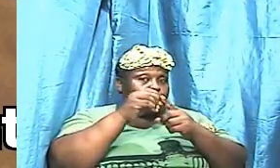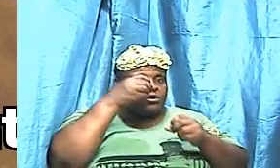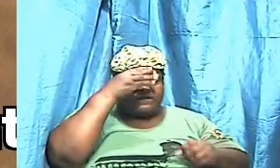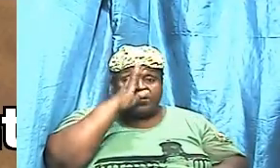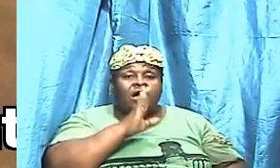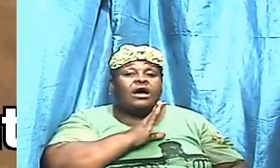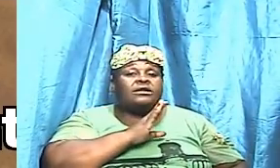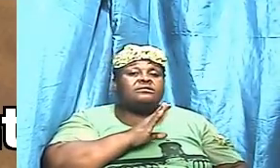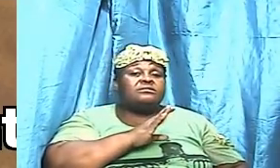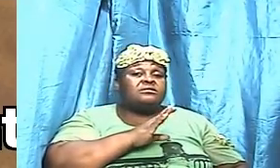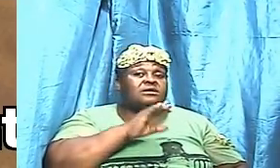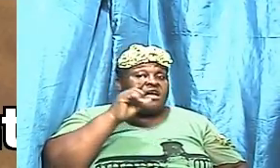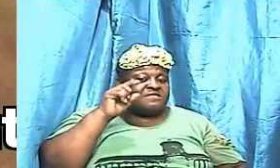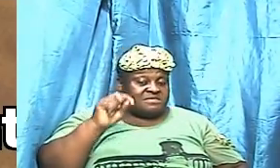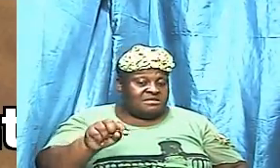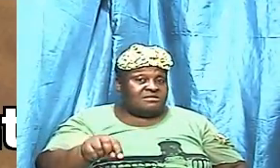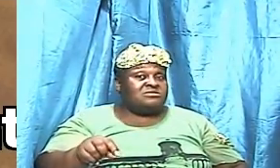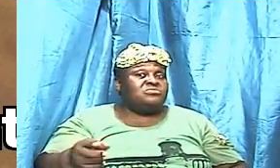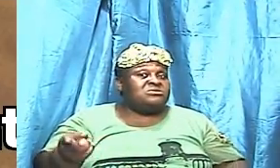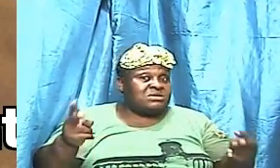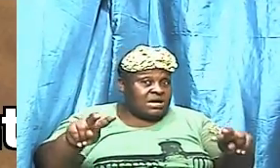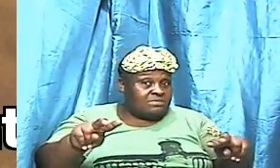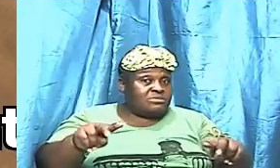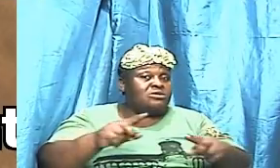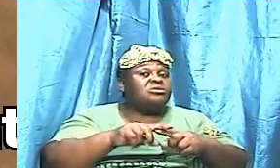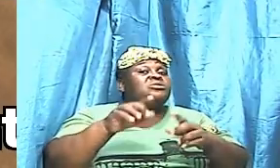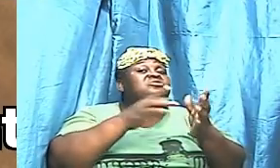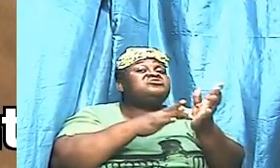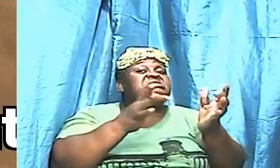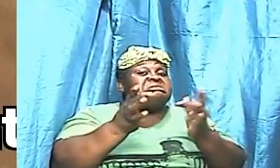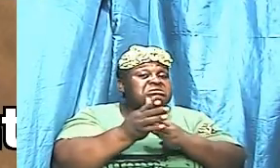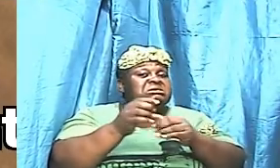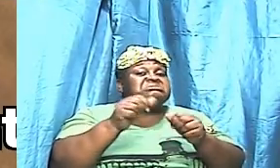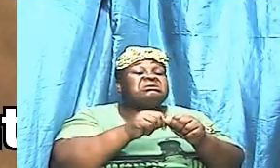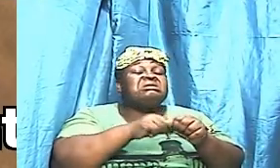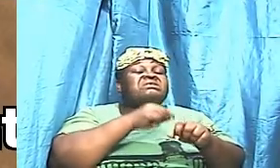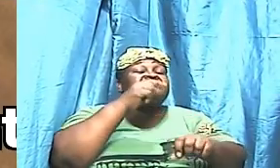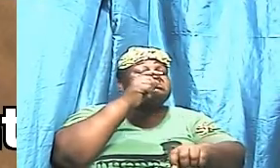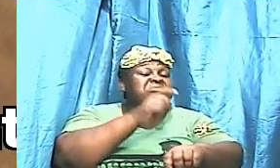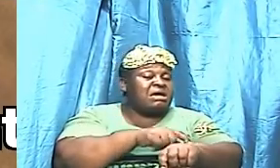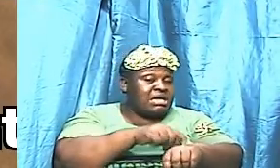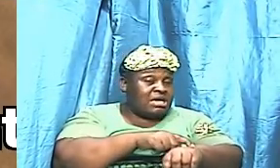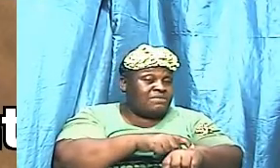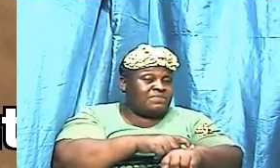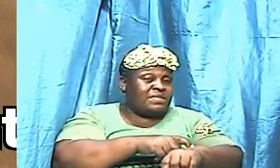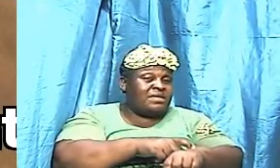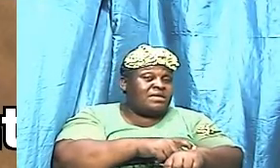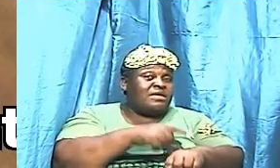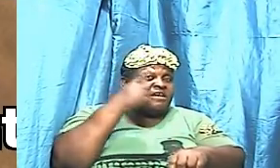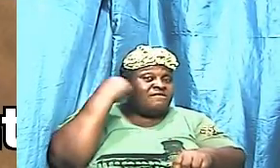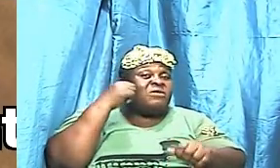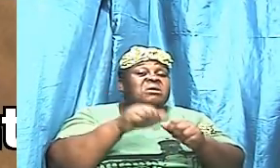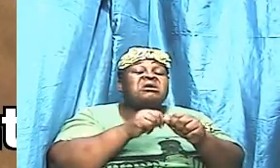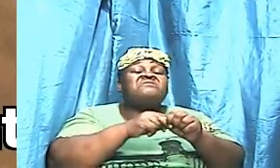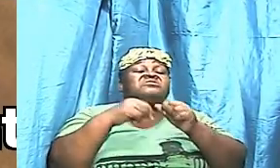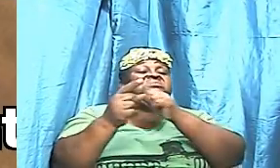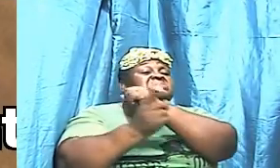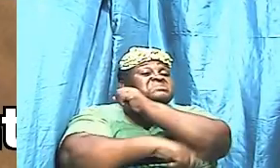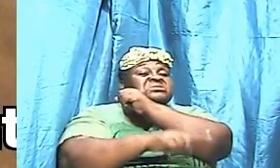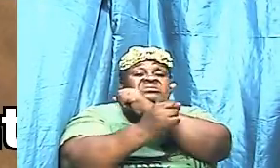is what was happening to Jesus every time and for every temptation